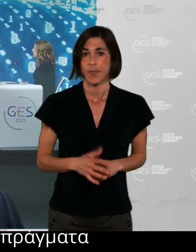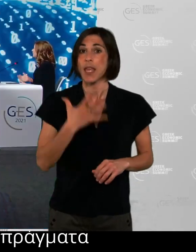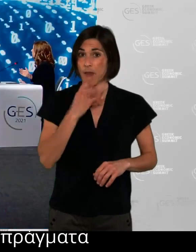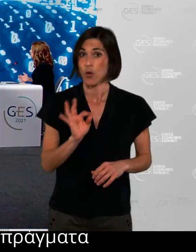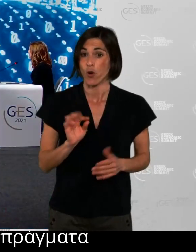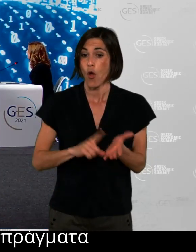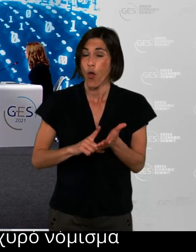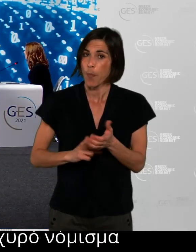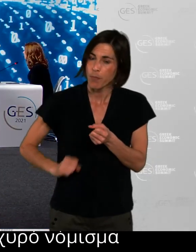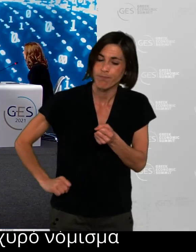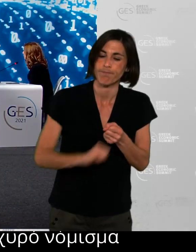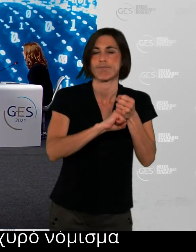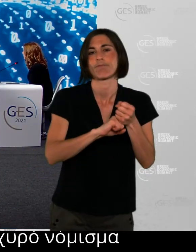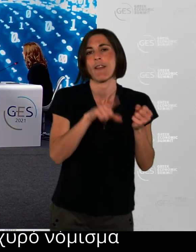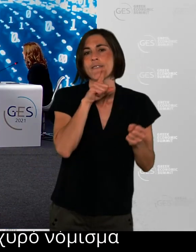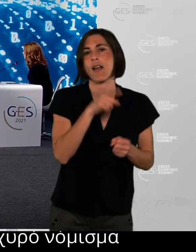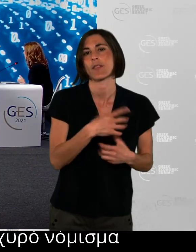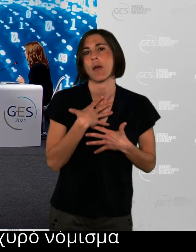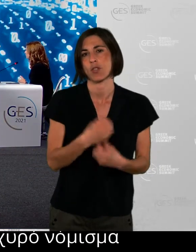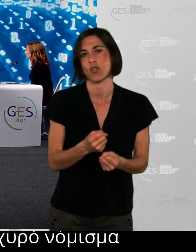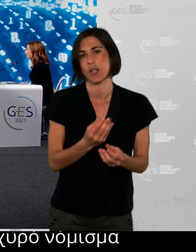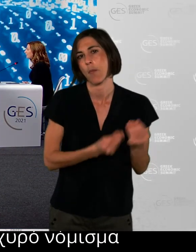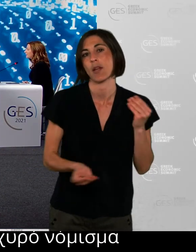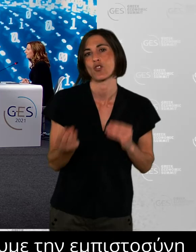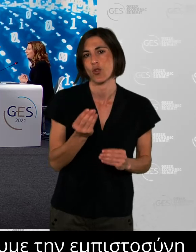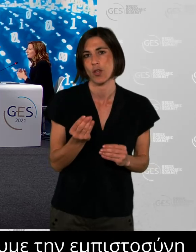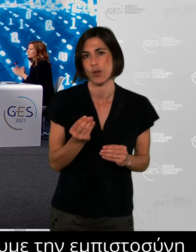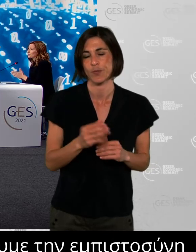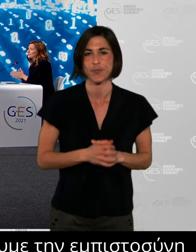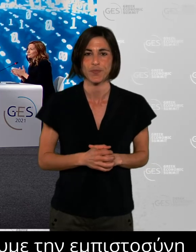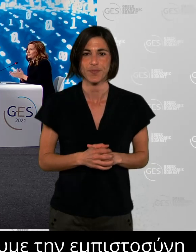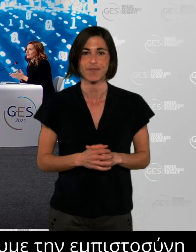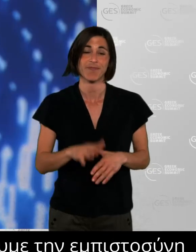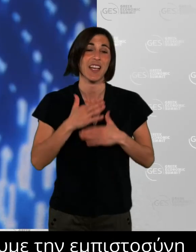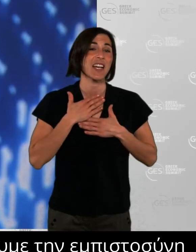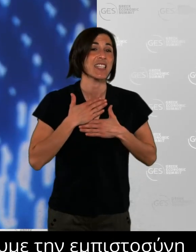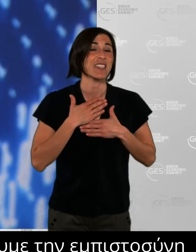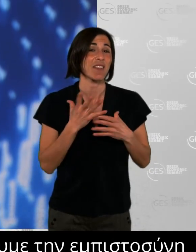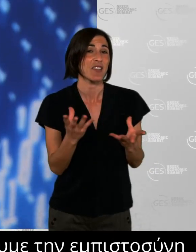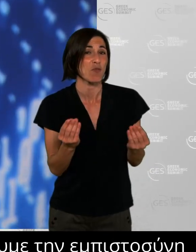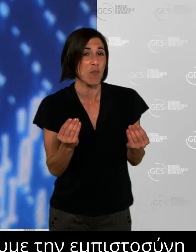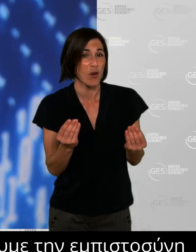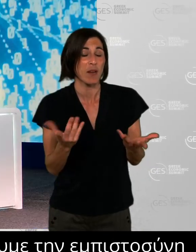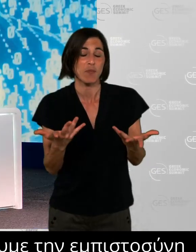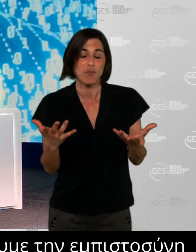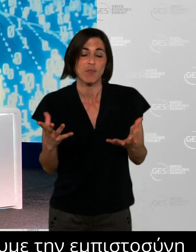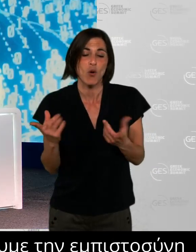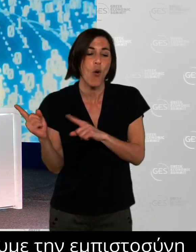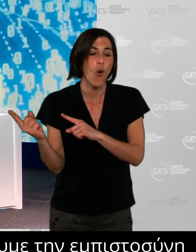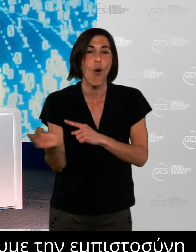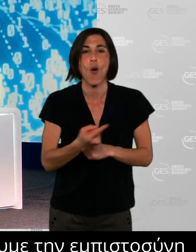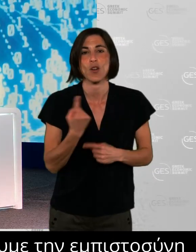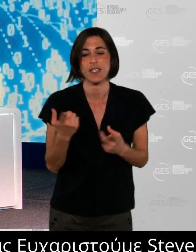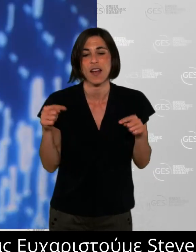okay thank you very much Stephen thank you for being with us thank you for joining us live as well as uh you evie hadzioannou from the national bank of